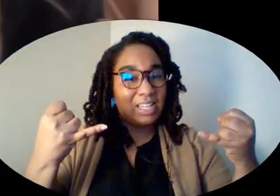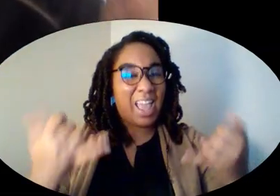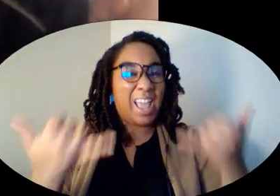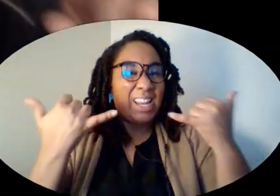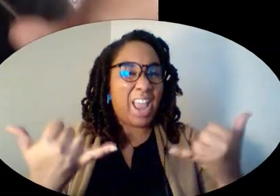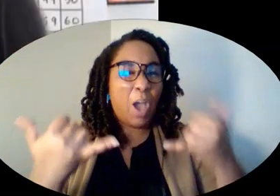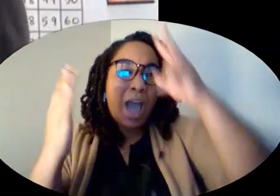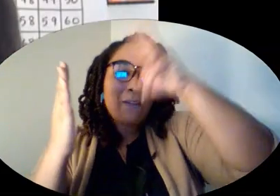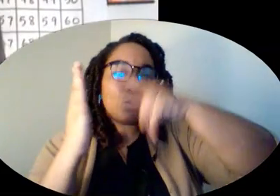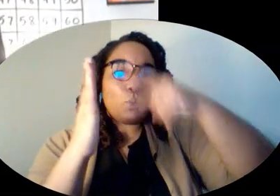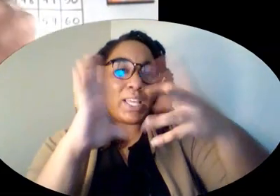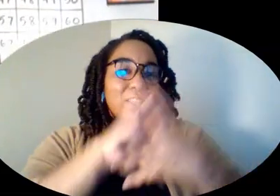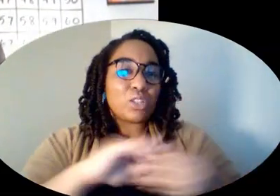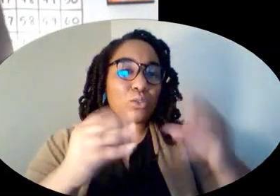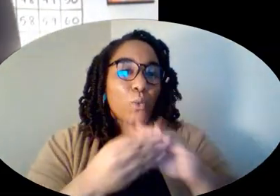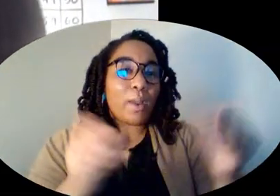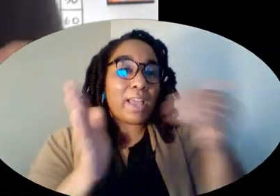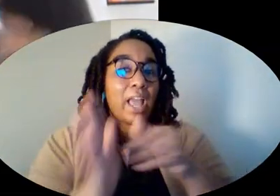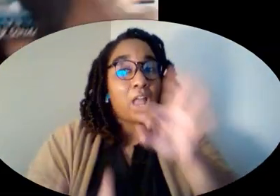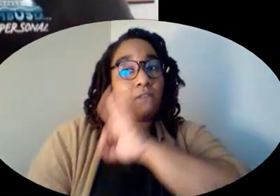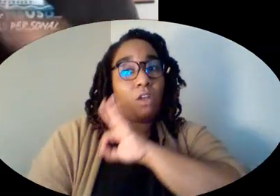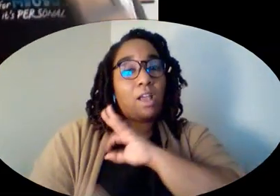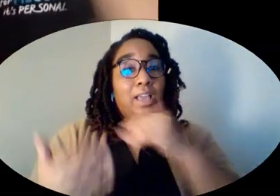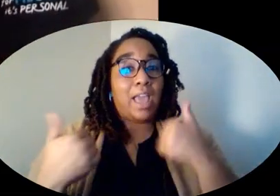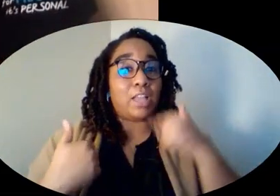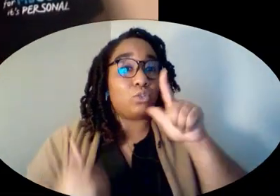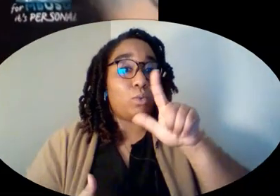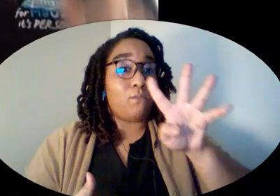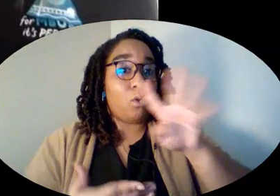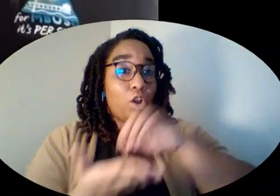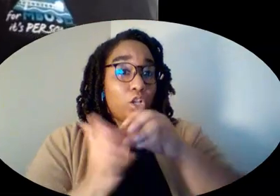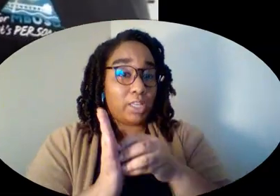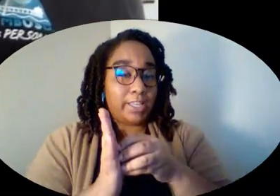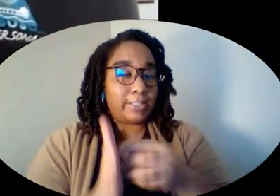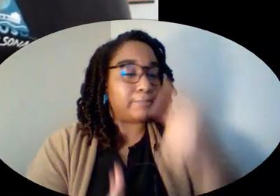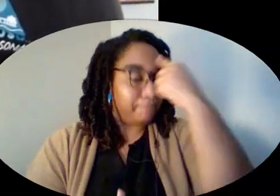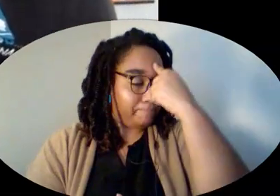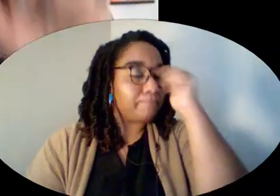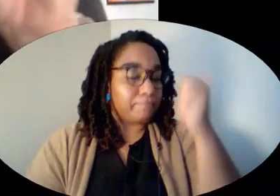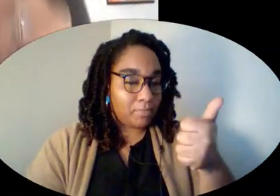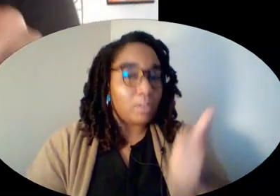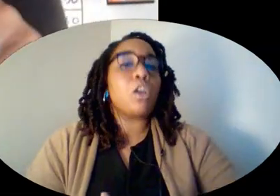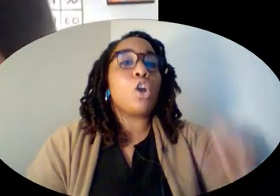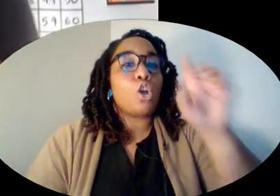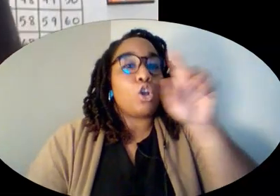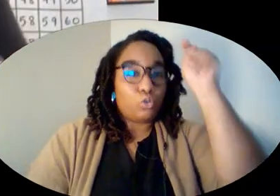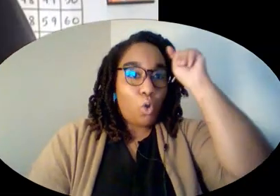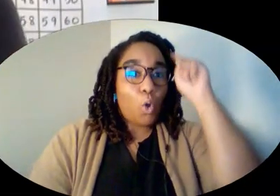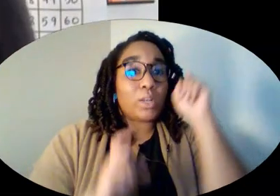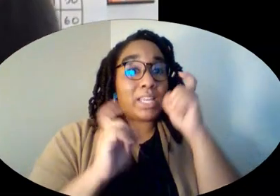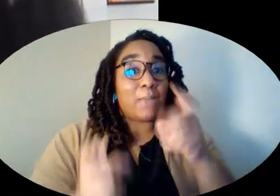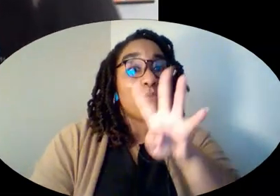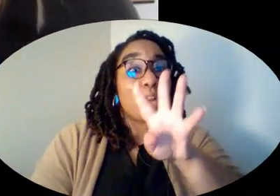to read the story again. Frog has 24 cookies. Got it. Toe gave him 46